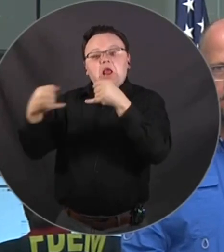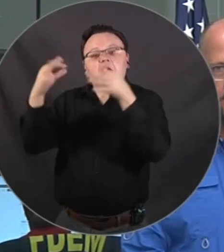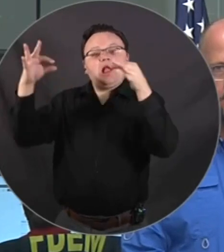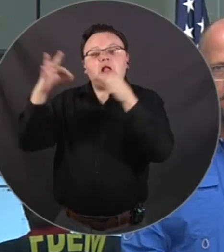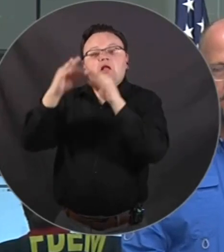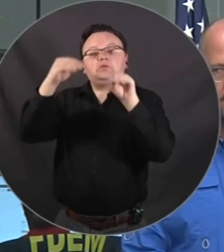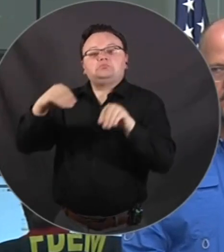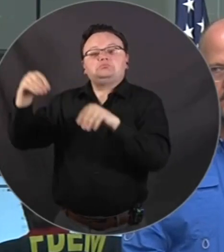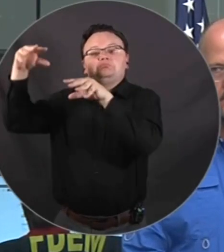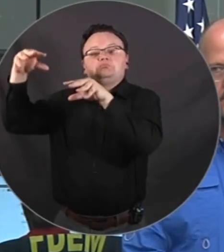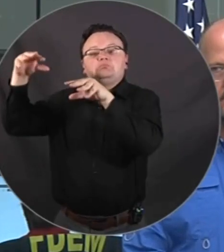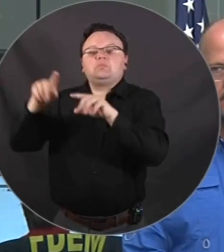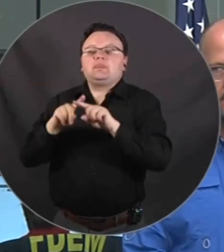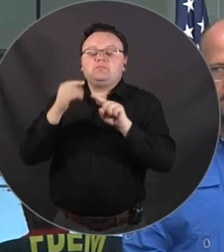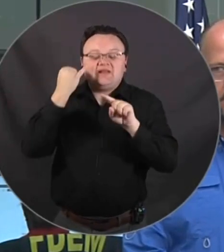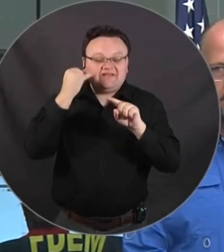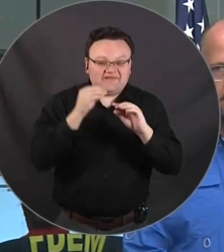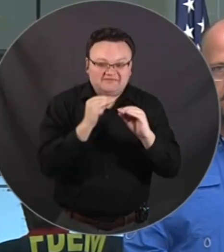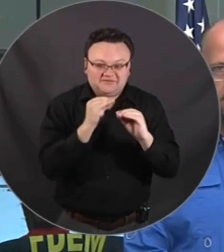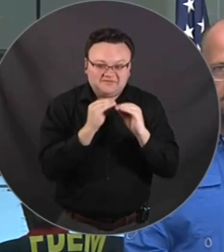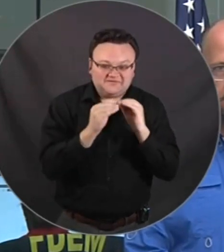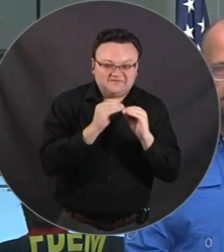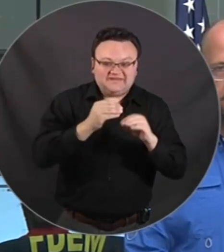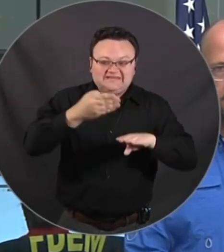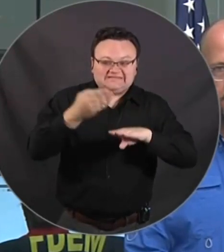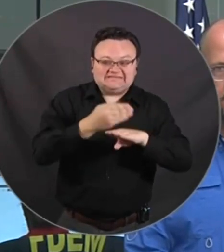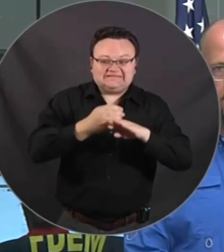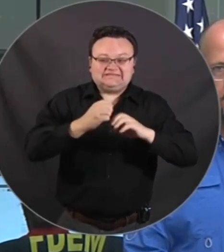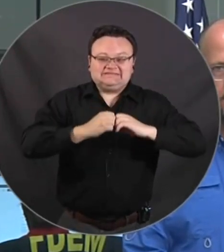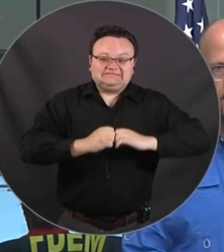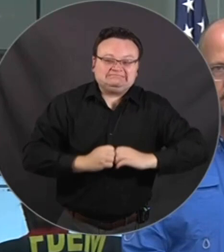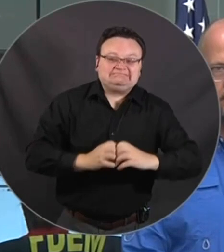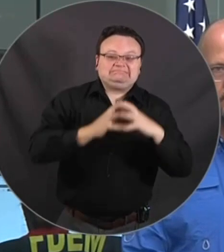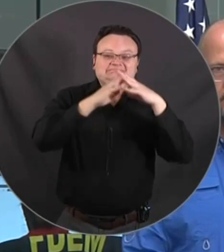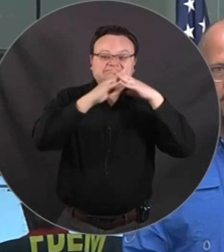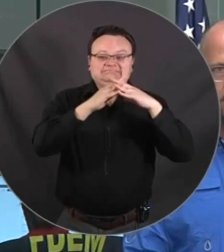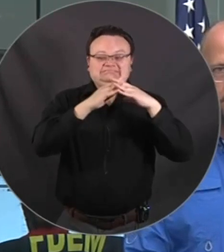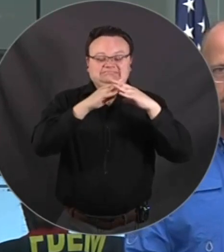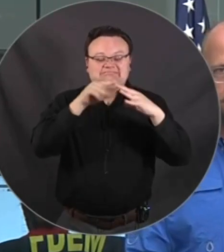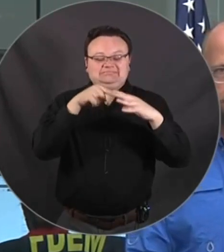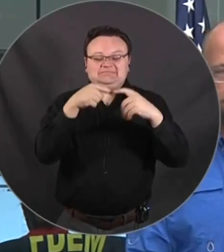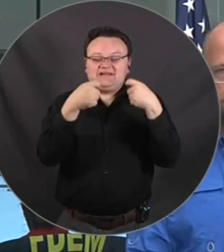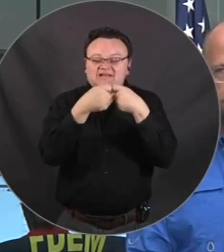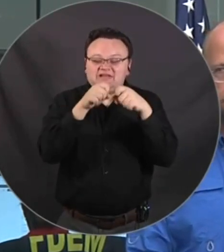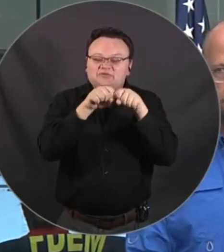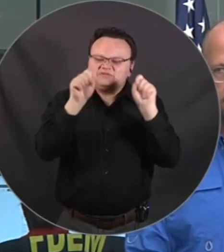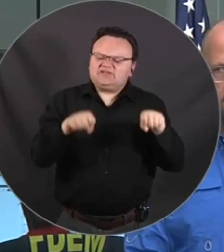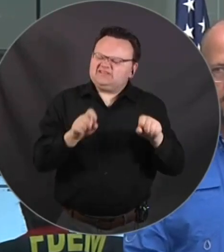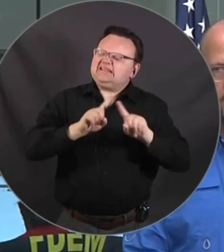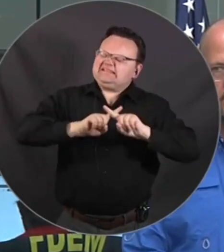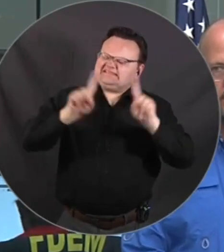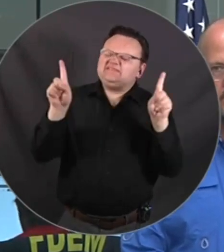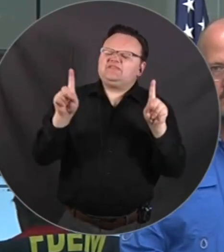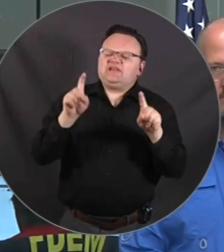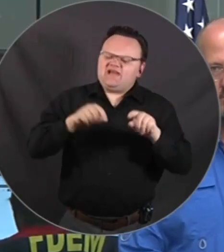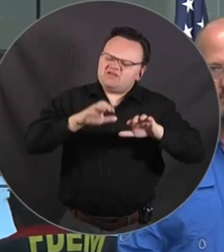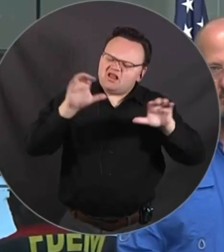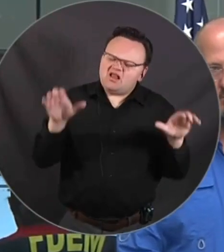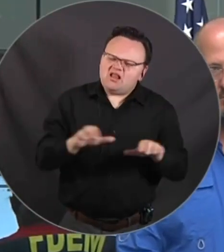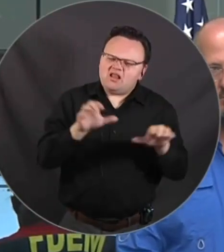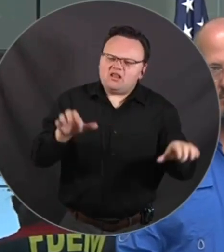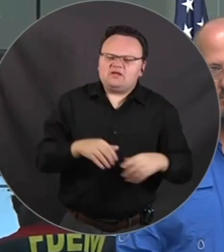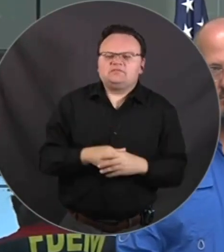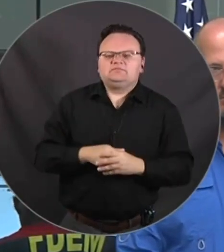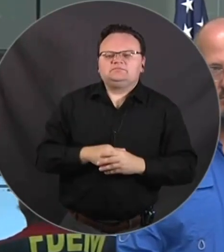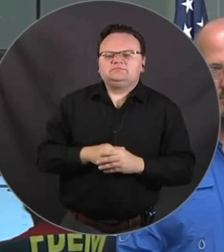just there's just more that goes into that but but suffice it to say for the number of customers that are out to have 146 000